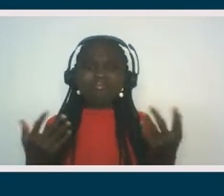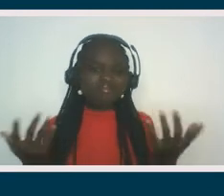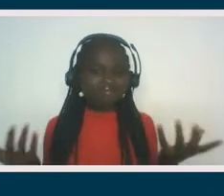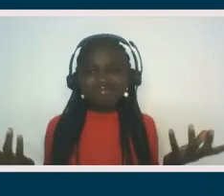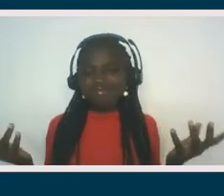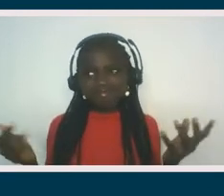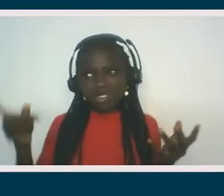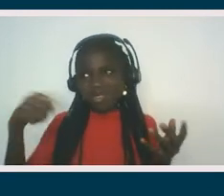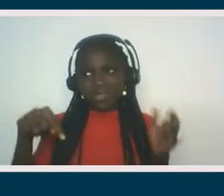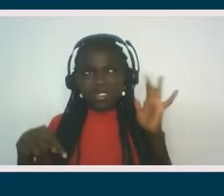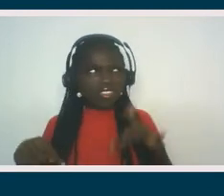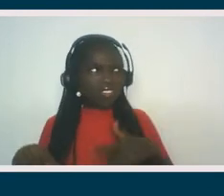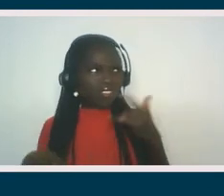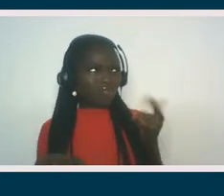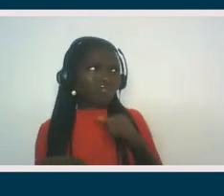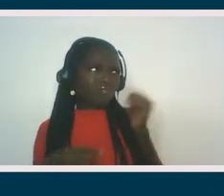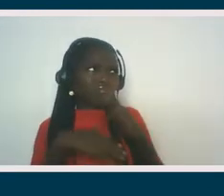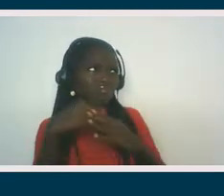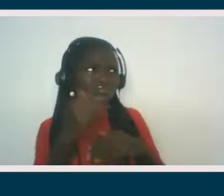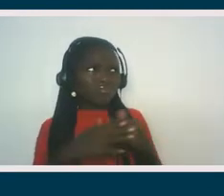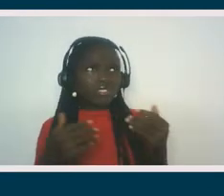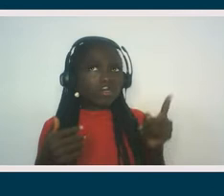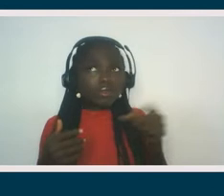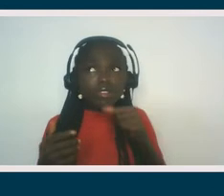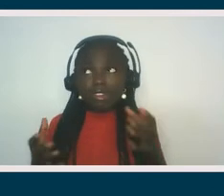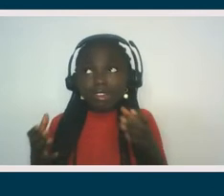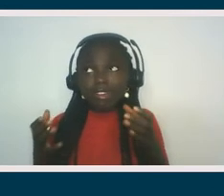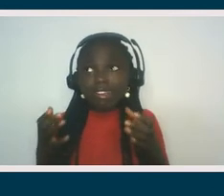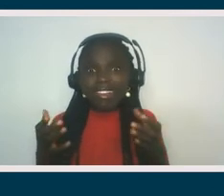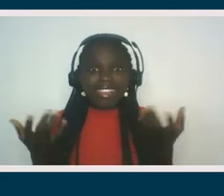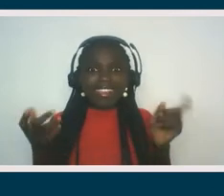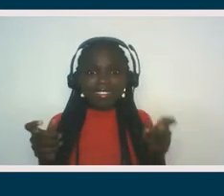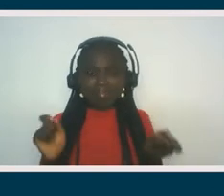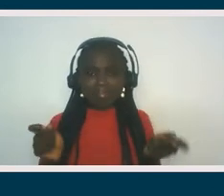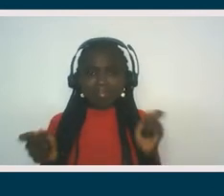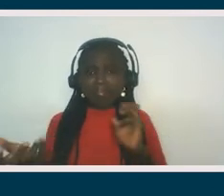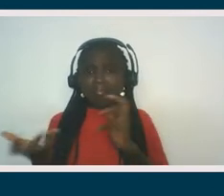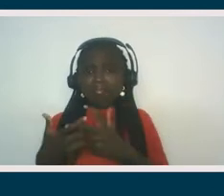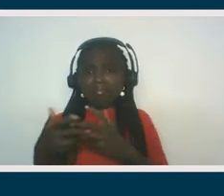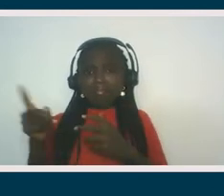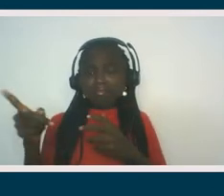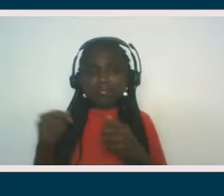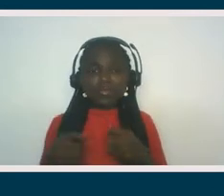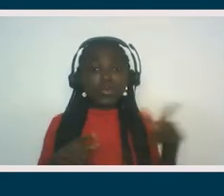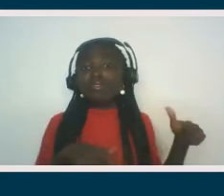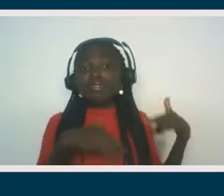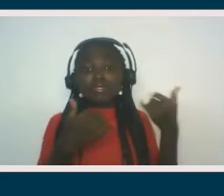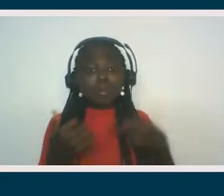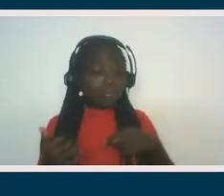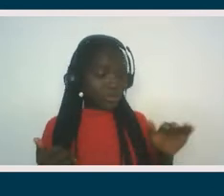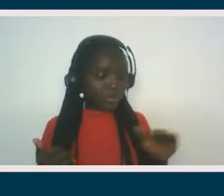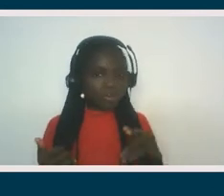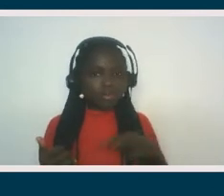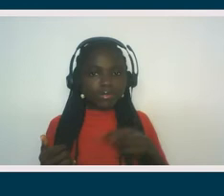you know, they, they will feel uncomfortable and, um, you can't have that. So, um, and, and yeah, I've been masking since I was little